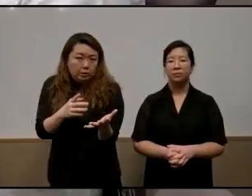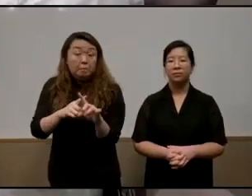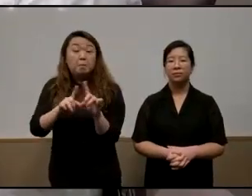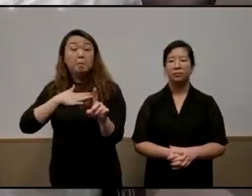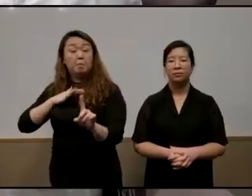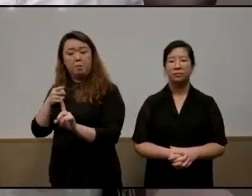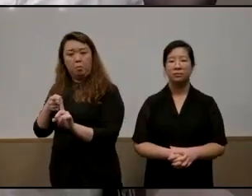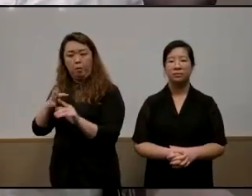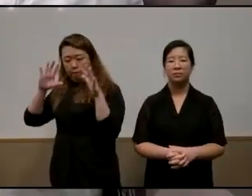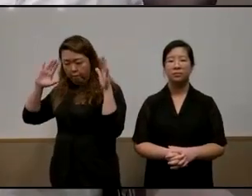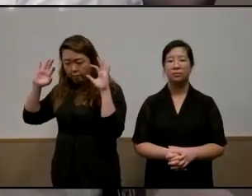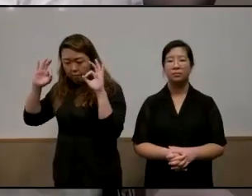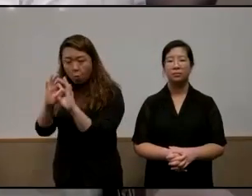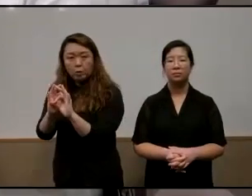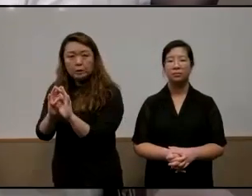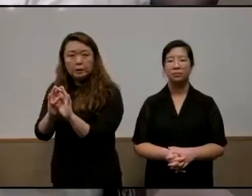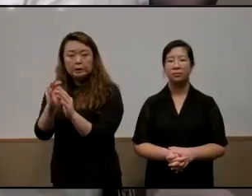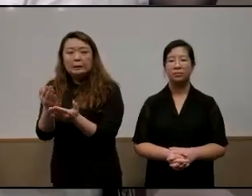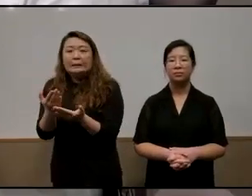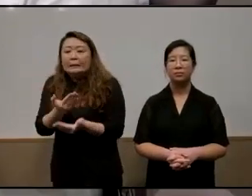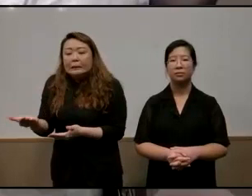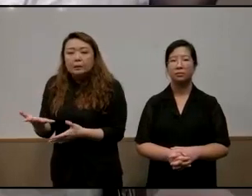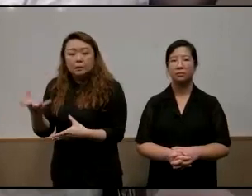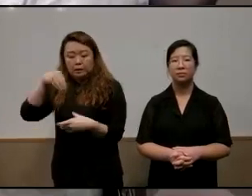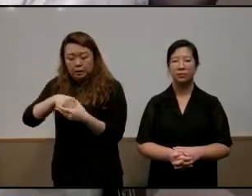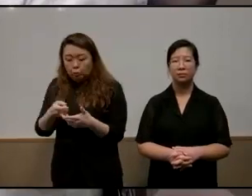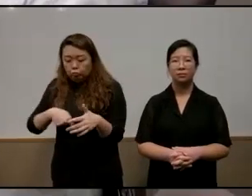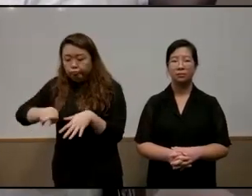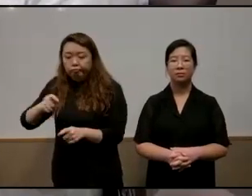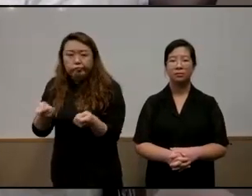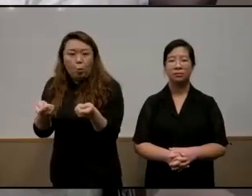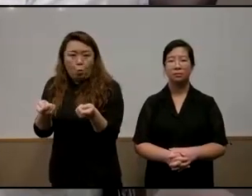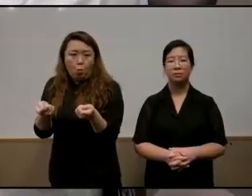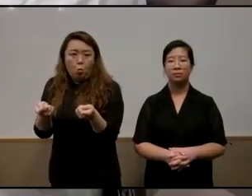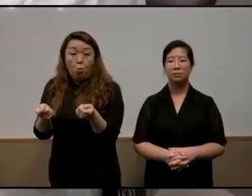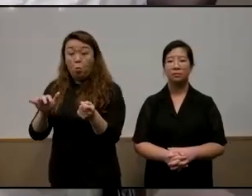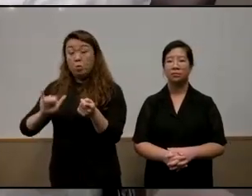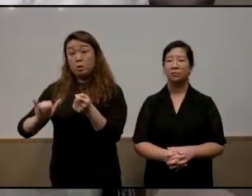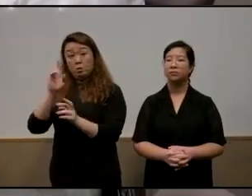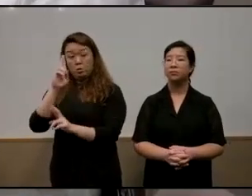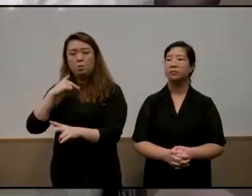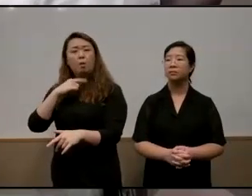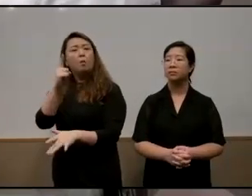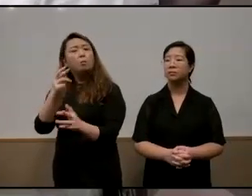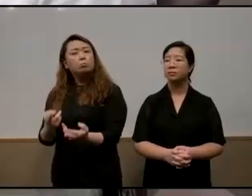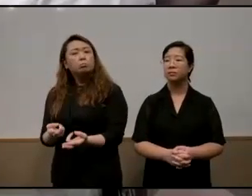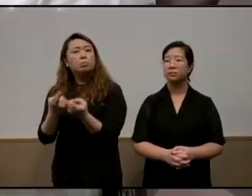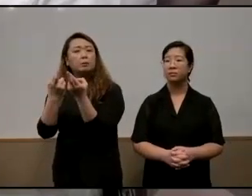focus on things that are within our means in that respect i have one recommendation